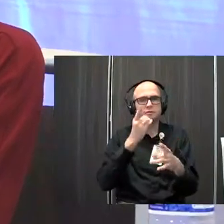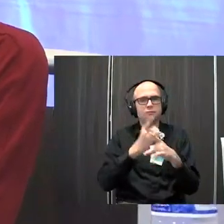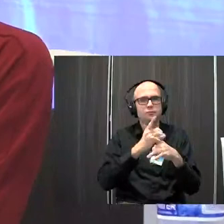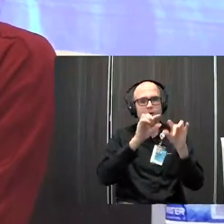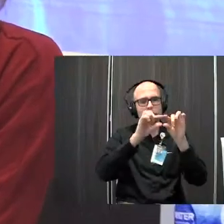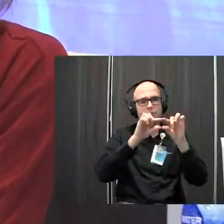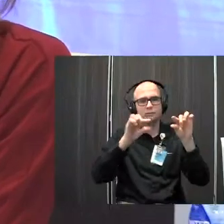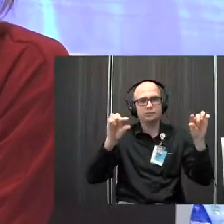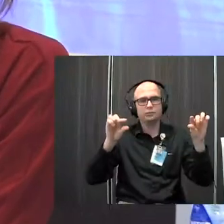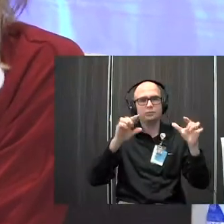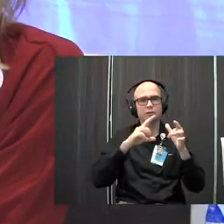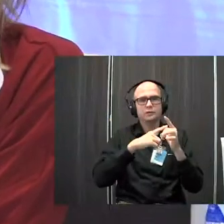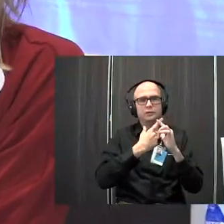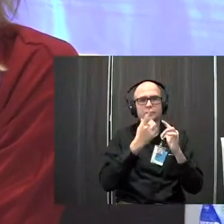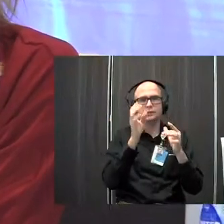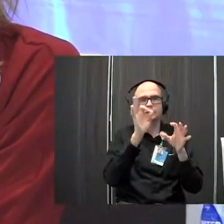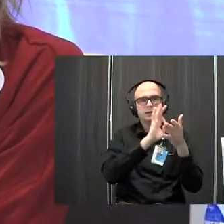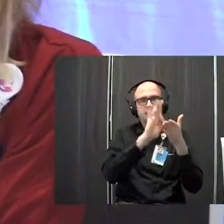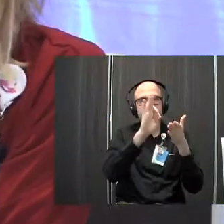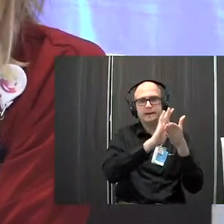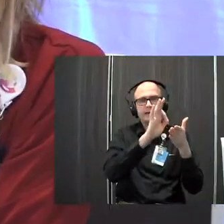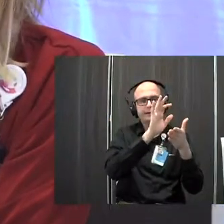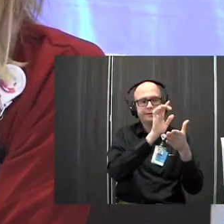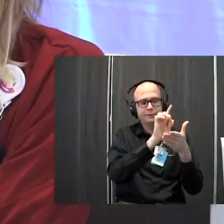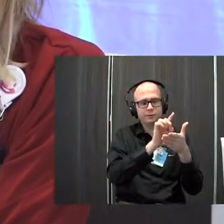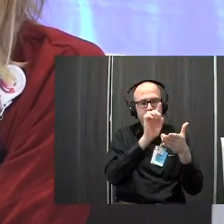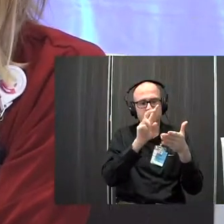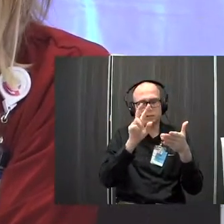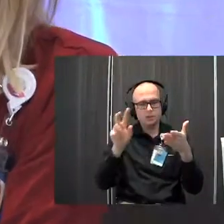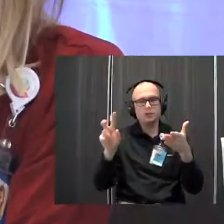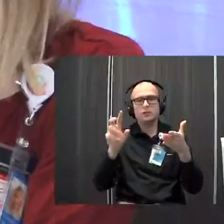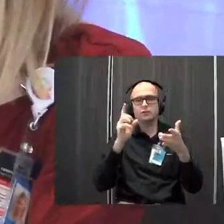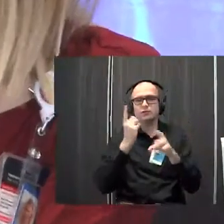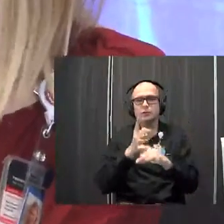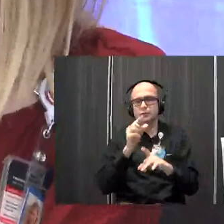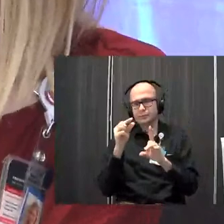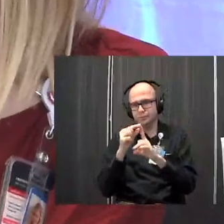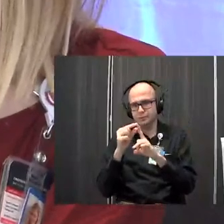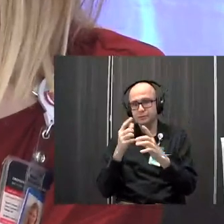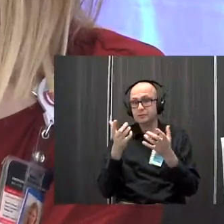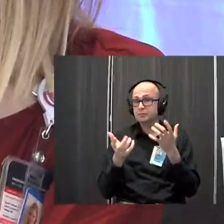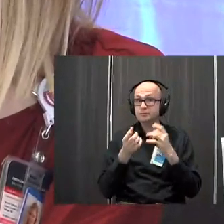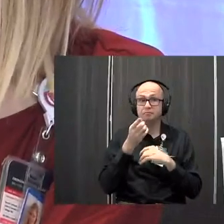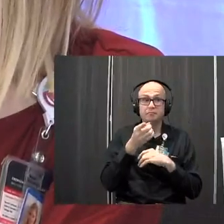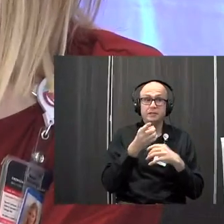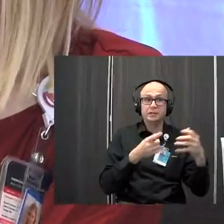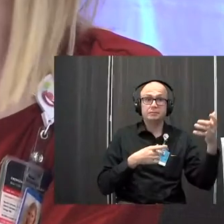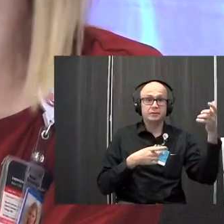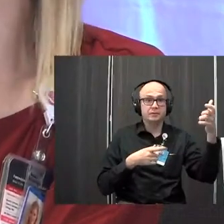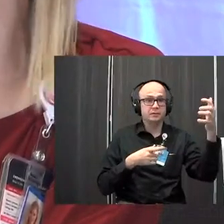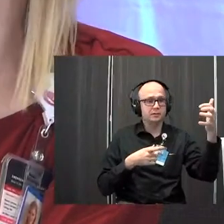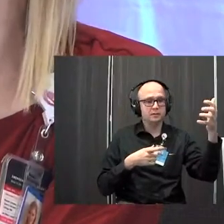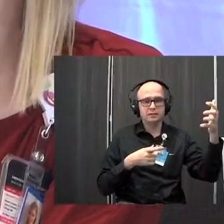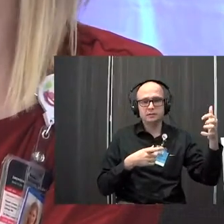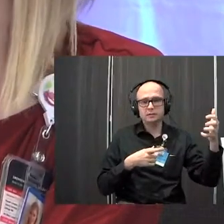and then count over to get to the correct word so they might use these tactile